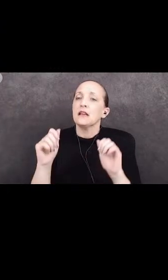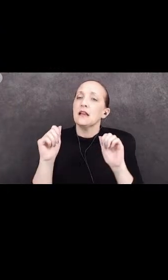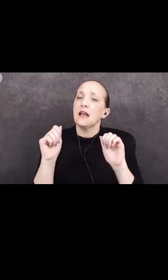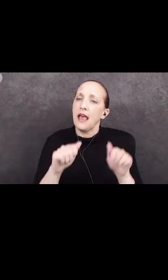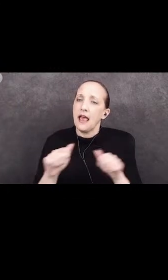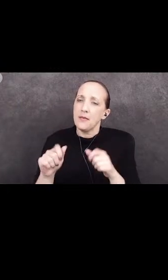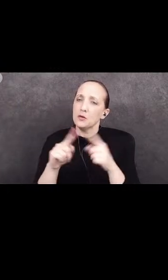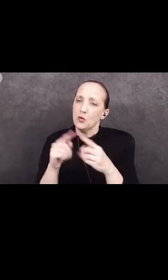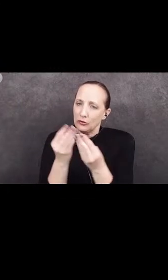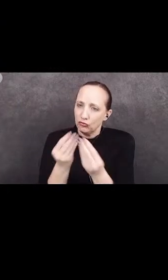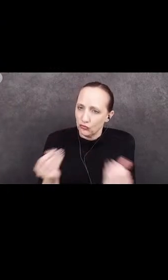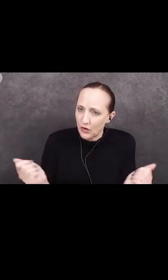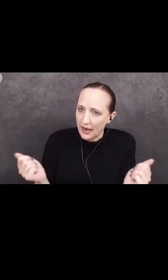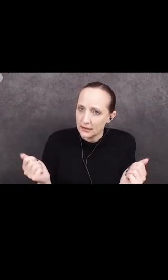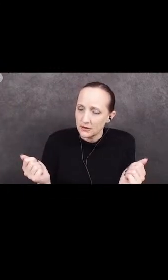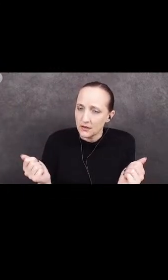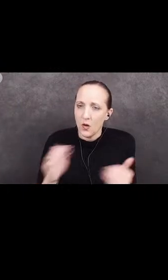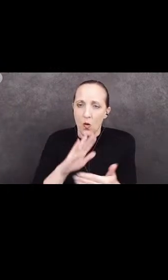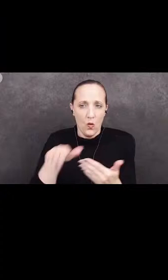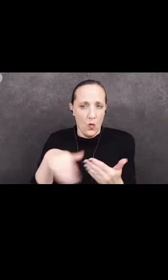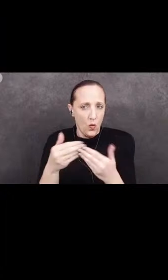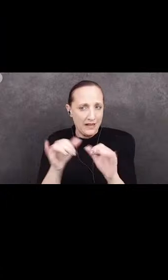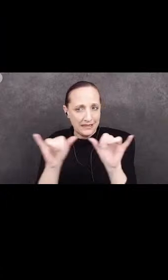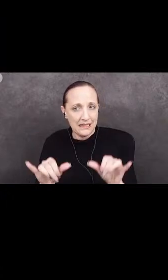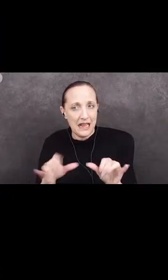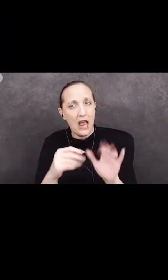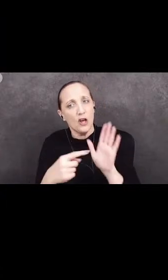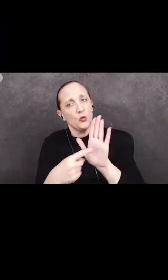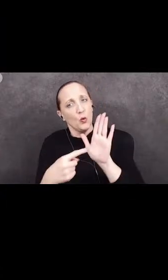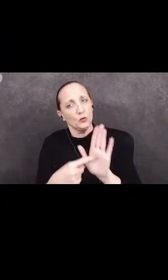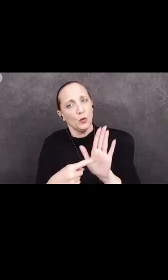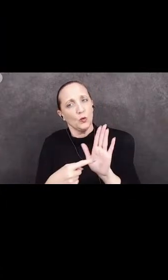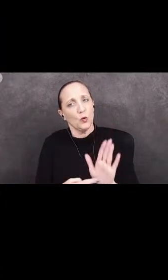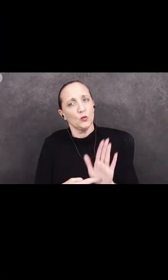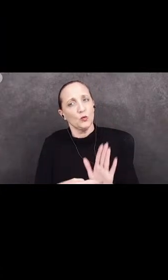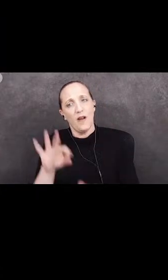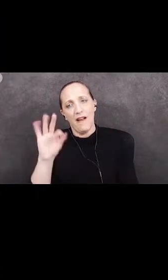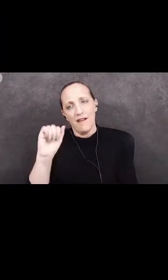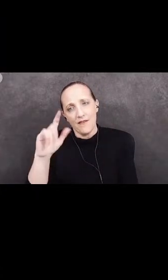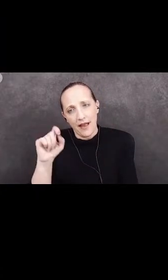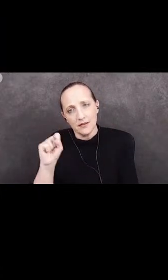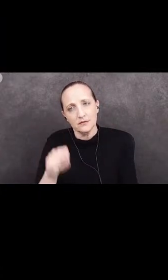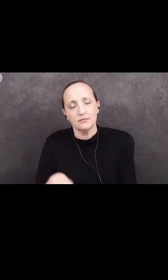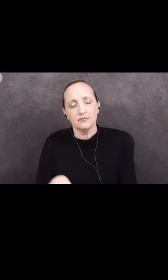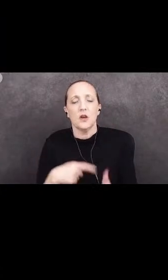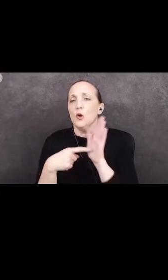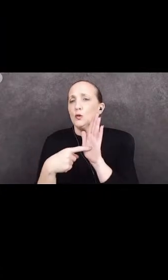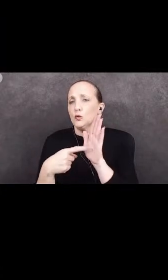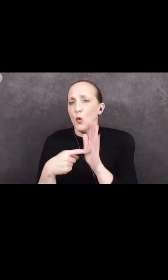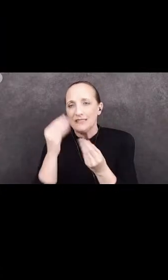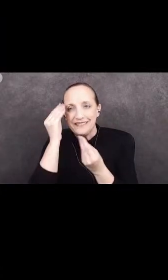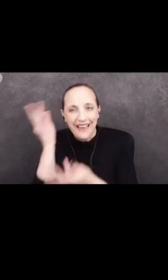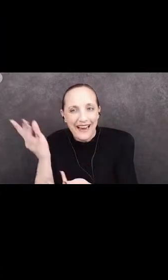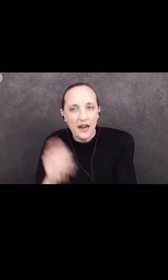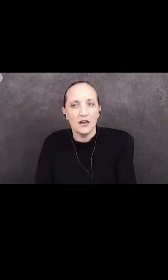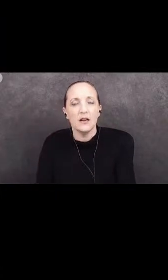systemic way, including bringing to the surface facts, data, and feelings, so that we can break